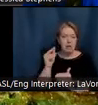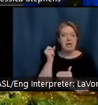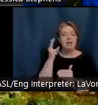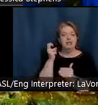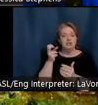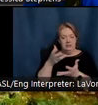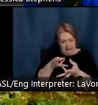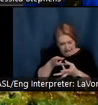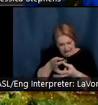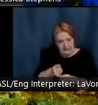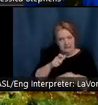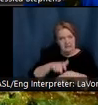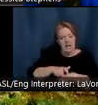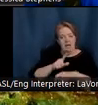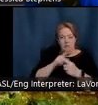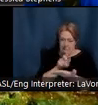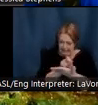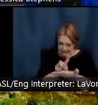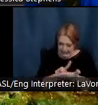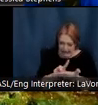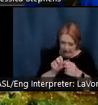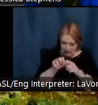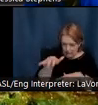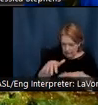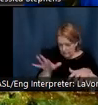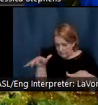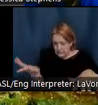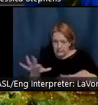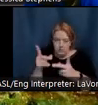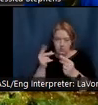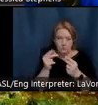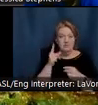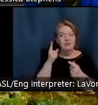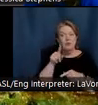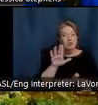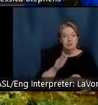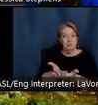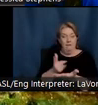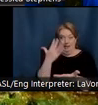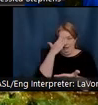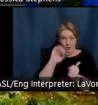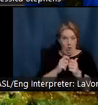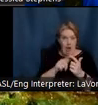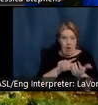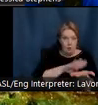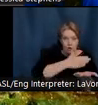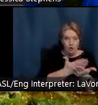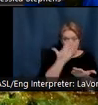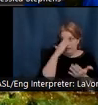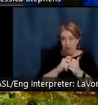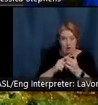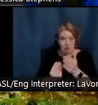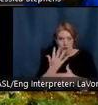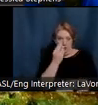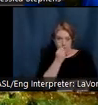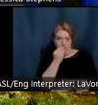designing the landscape. When she arrived, she didn't know how to grow food or cook. So when she took